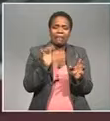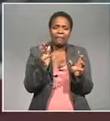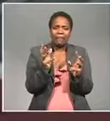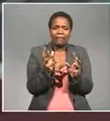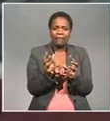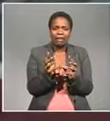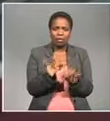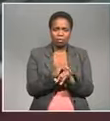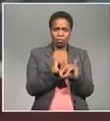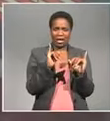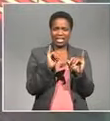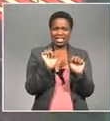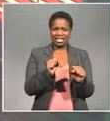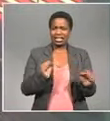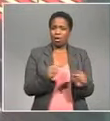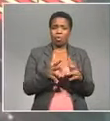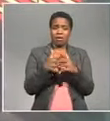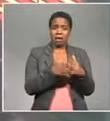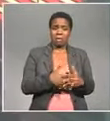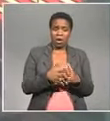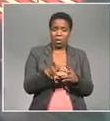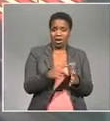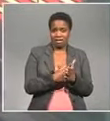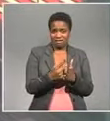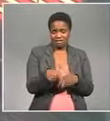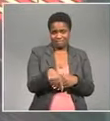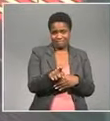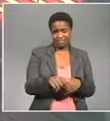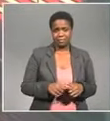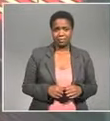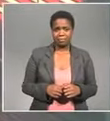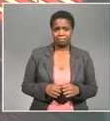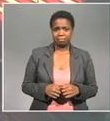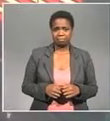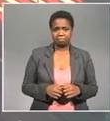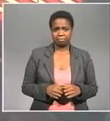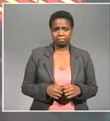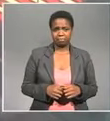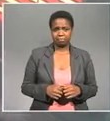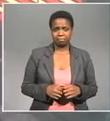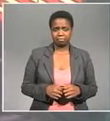In the extreme cold That is being experienced in America At the moment